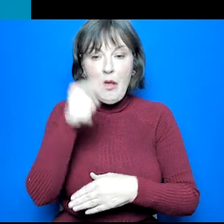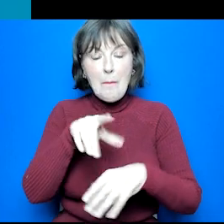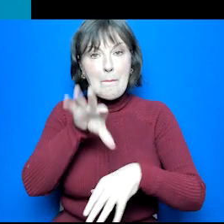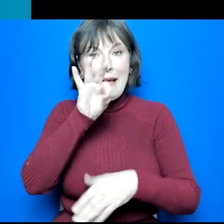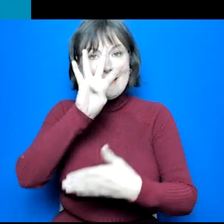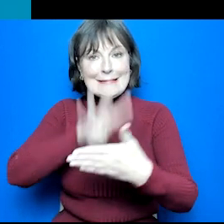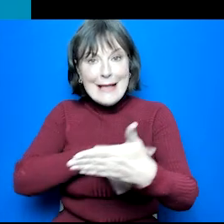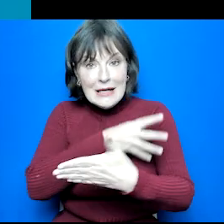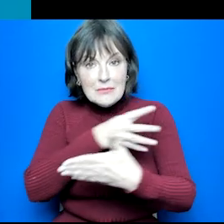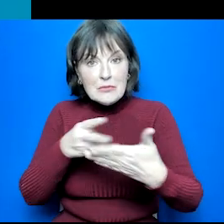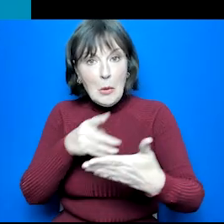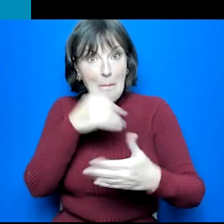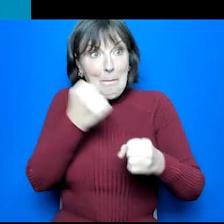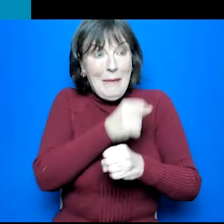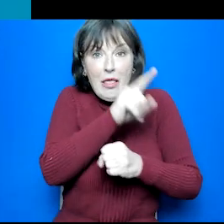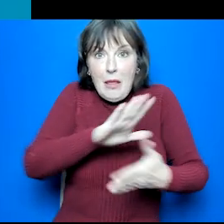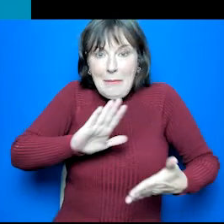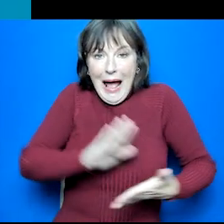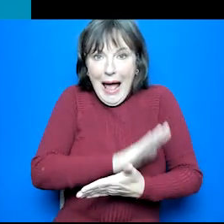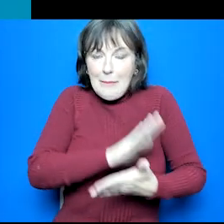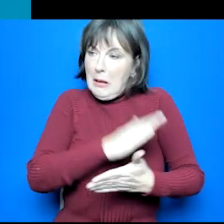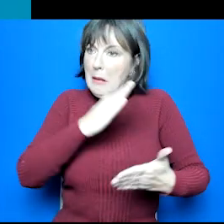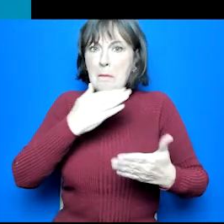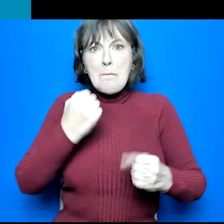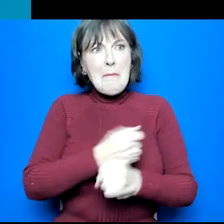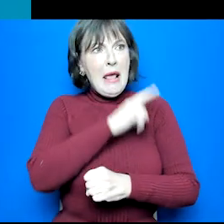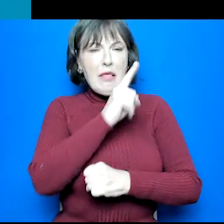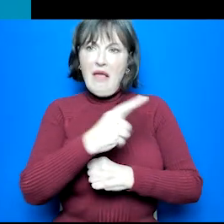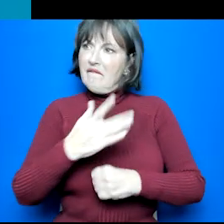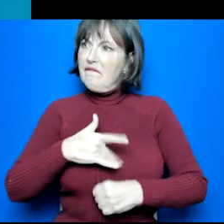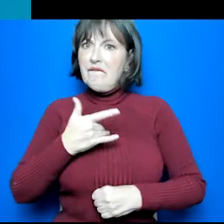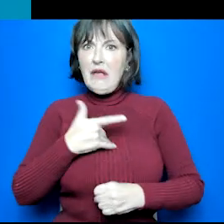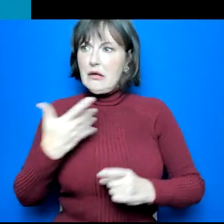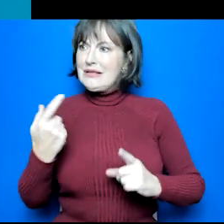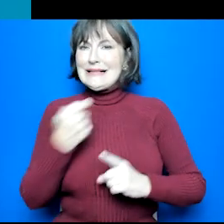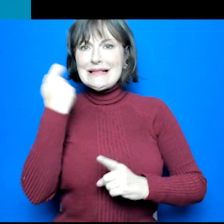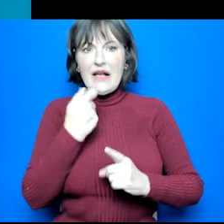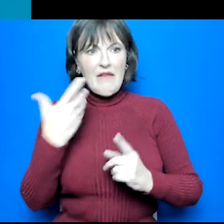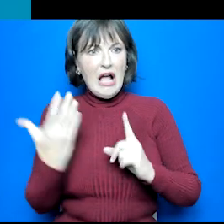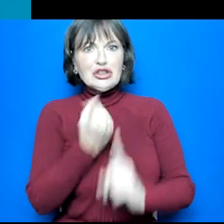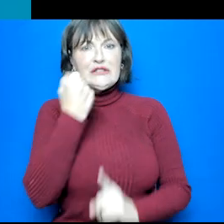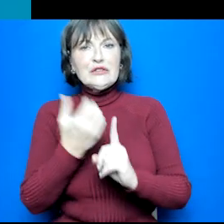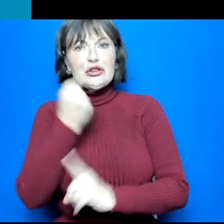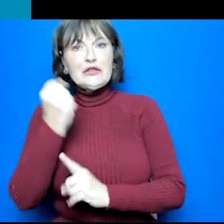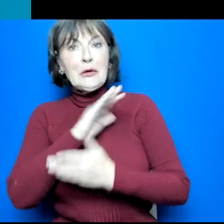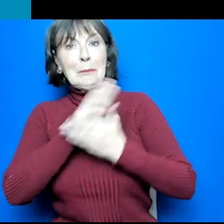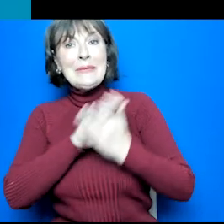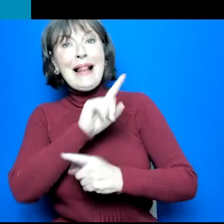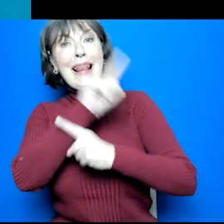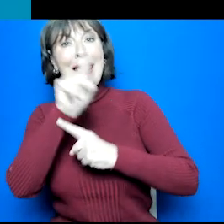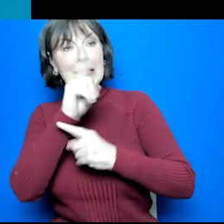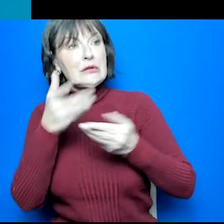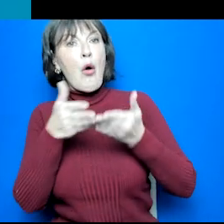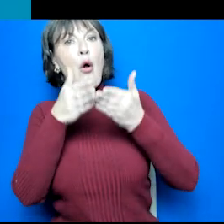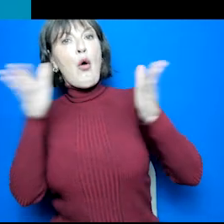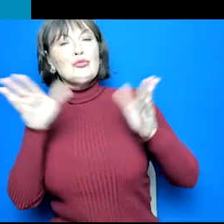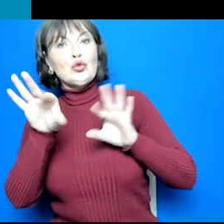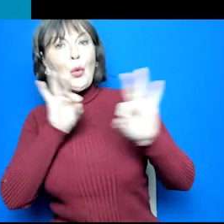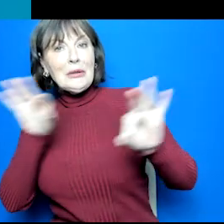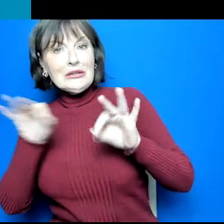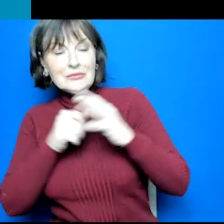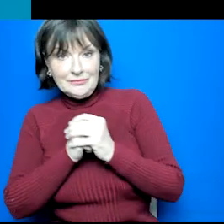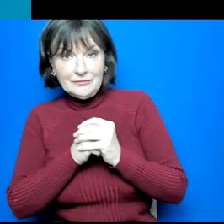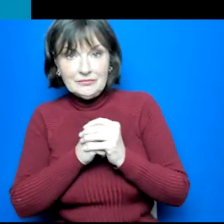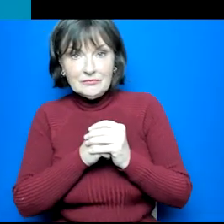will make them happy, that they'll do well in and that will allow them to keep their opportunities open. Thinking about their career management